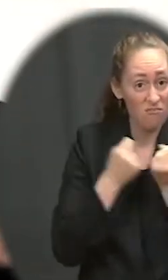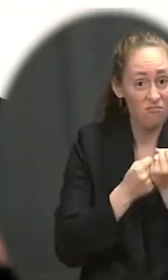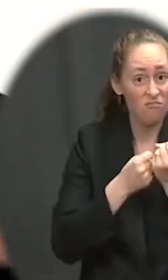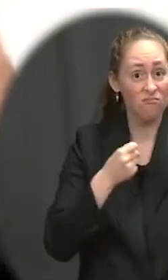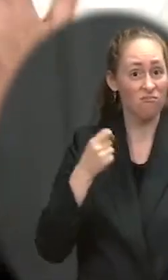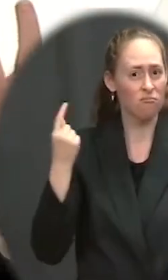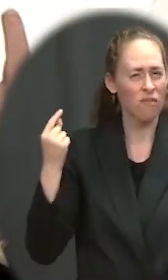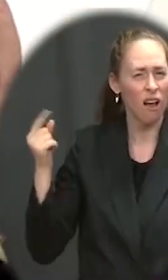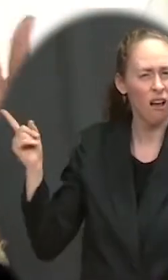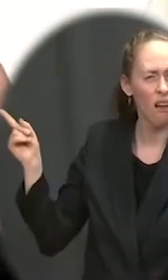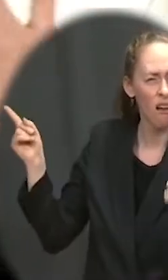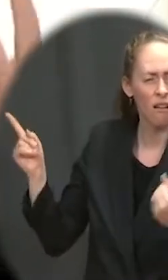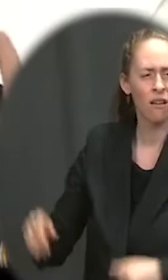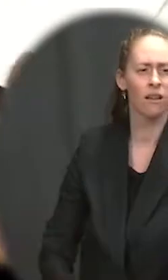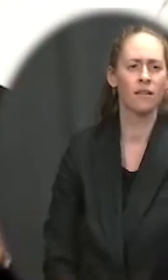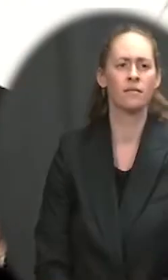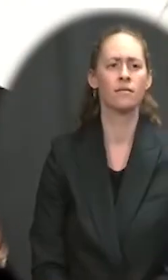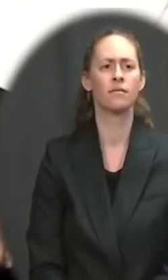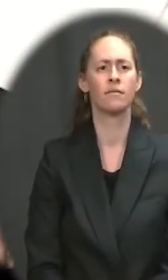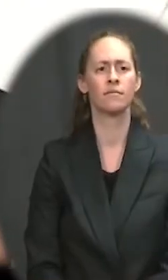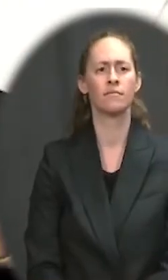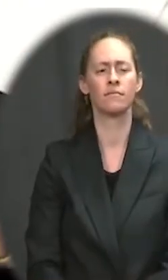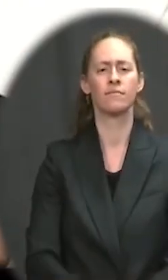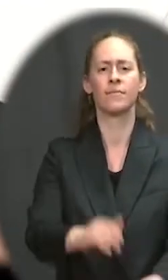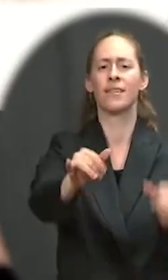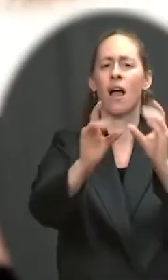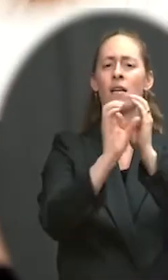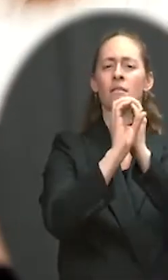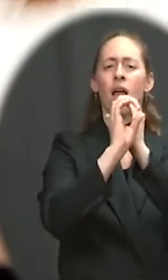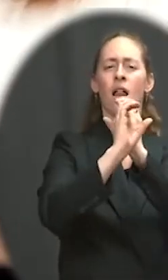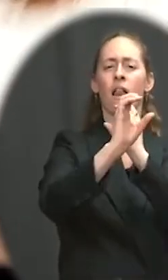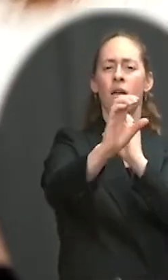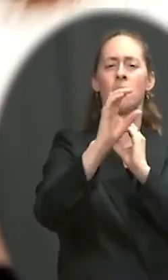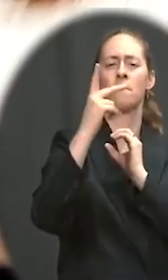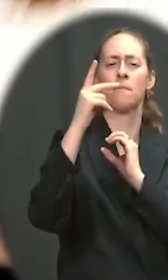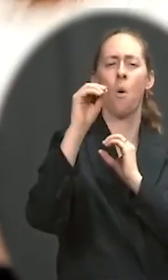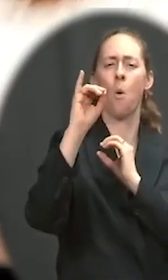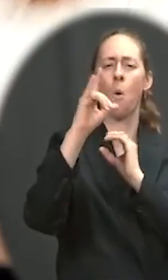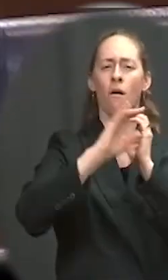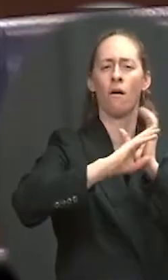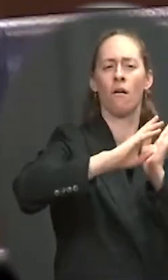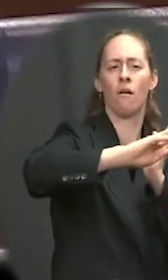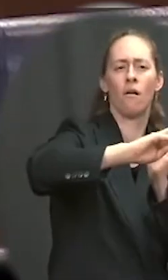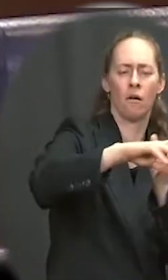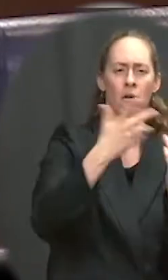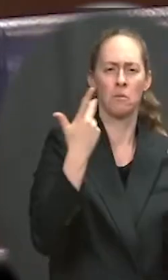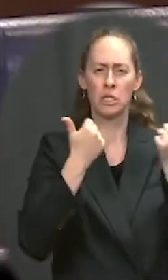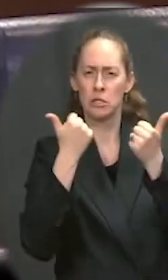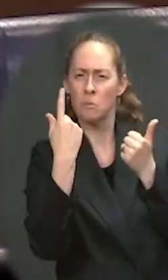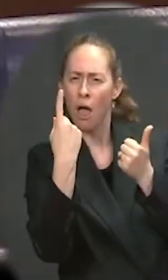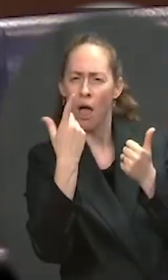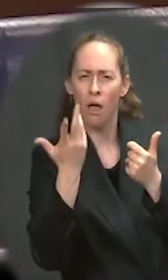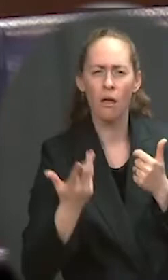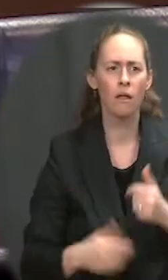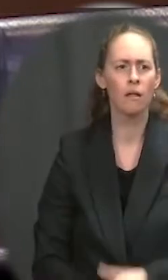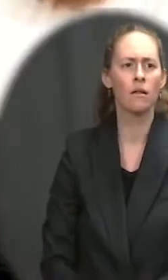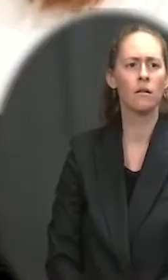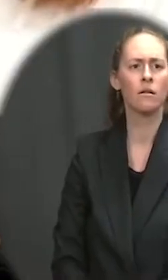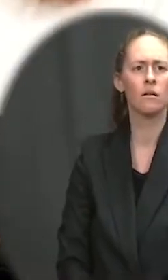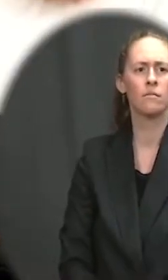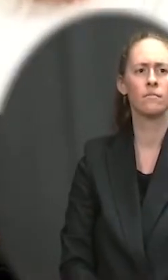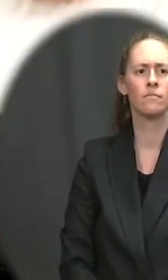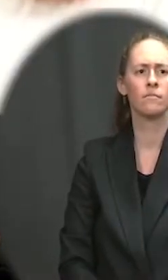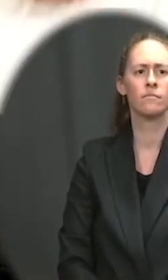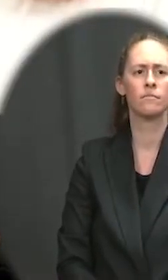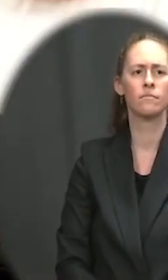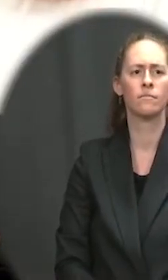pipeline. mean, we have been evaluating in a case-by-case scenario. Which pipeline are you talking about? The Enbridge. The Enbridge one. We look at